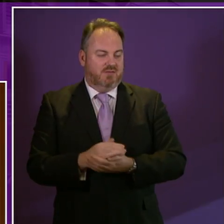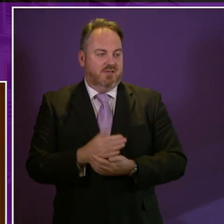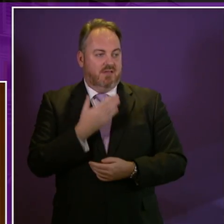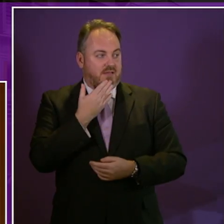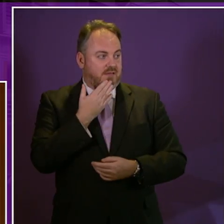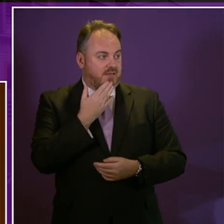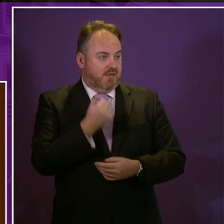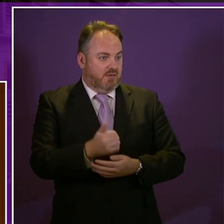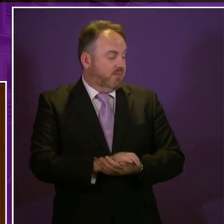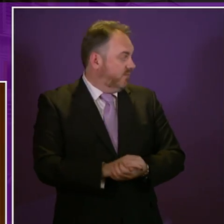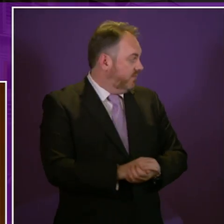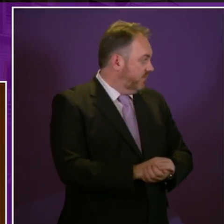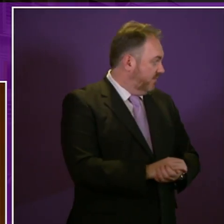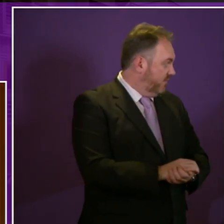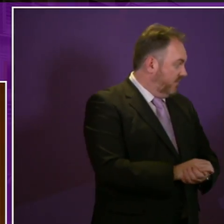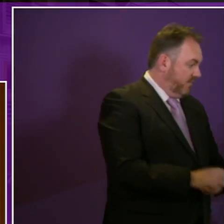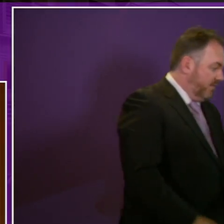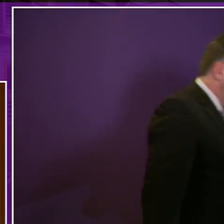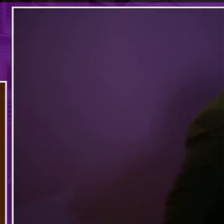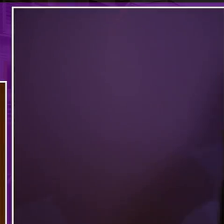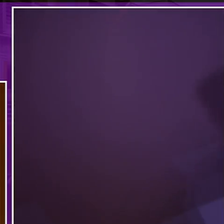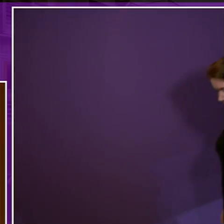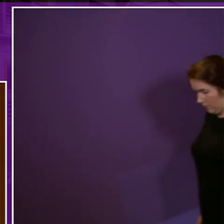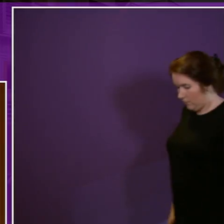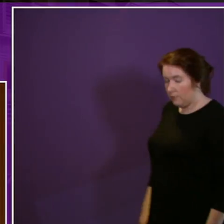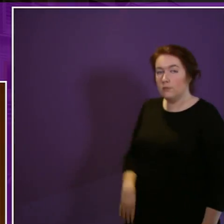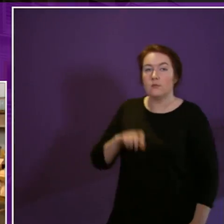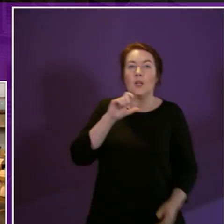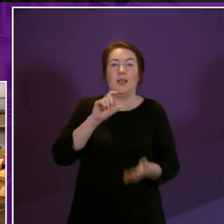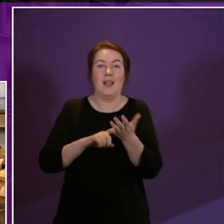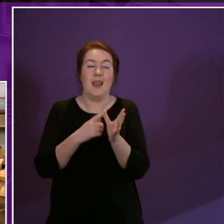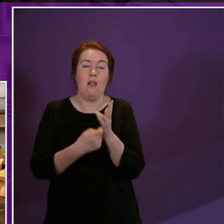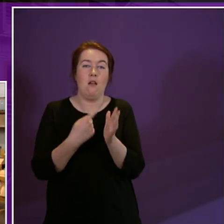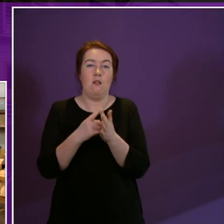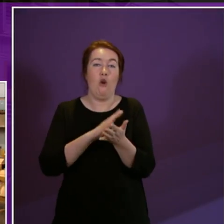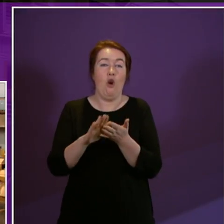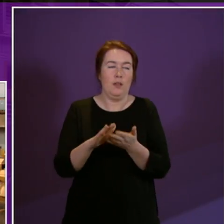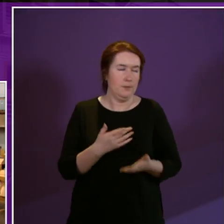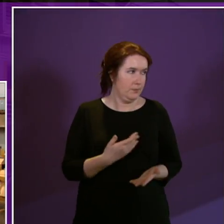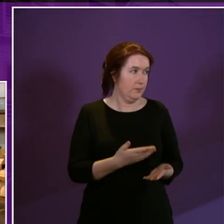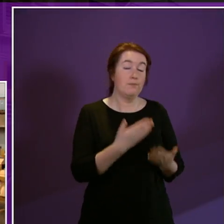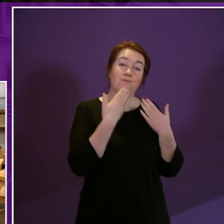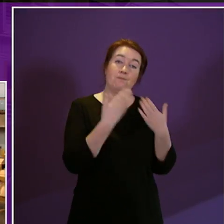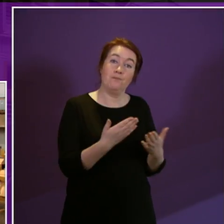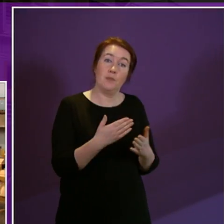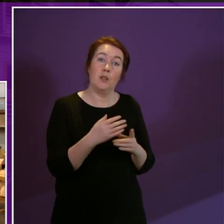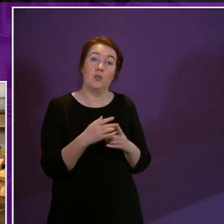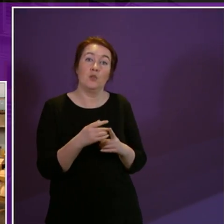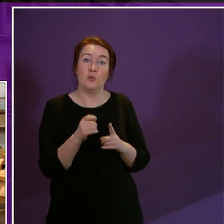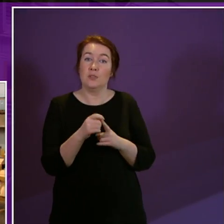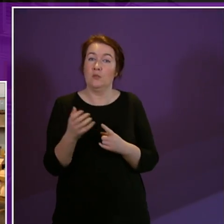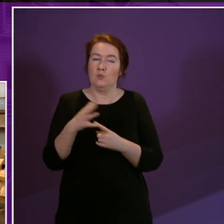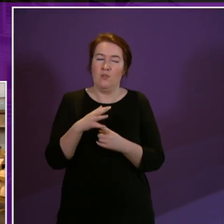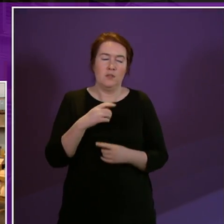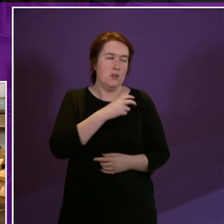thank you Mr Cole Hamilton I call Claire Hawhey followed by Miles Briggs Ms Hawhey please thank you presiding officer I would